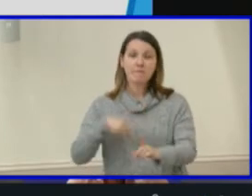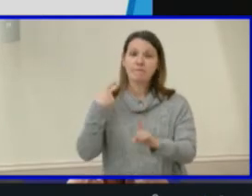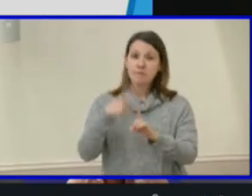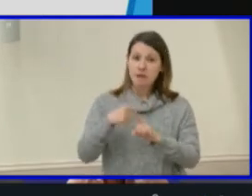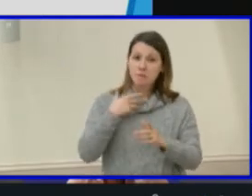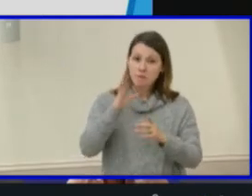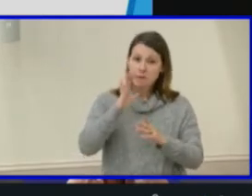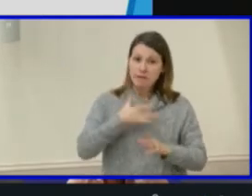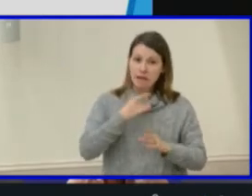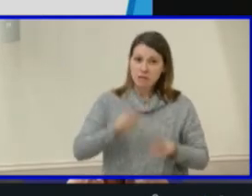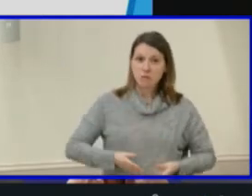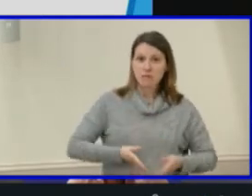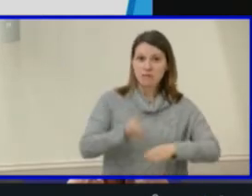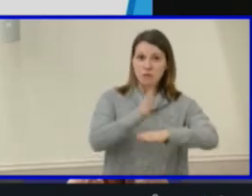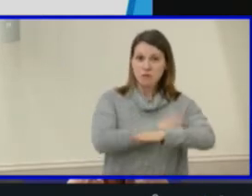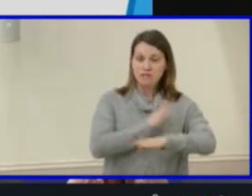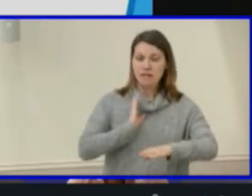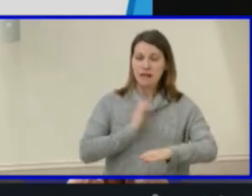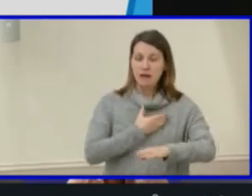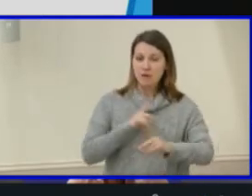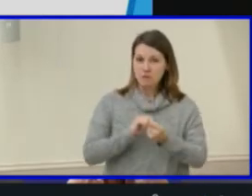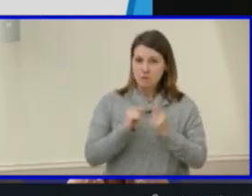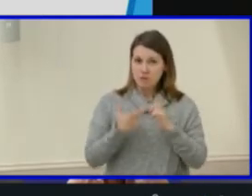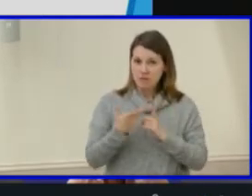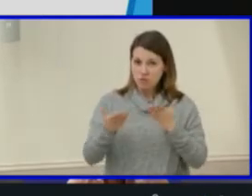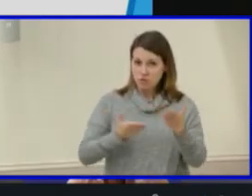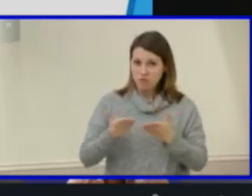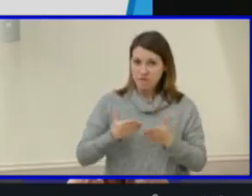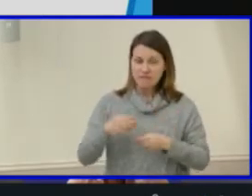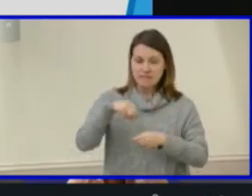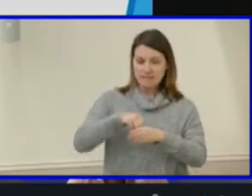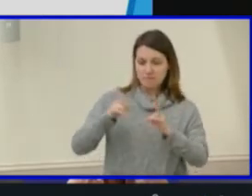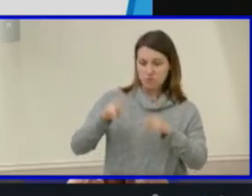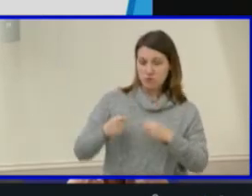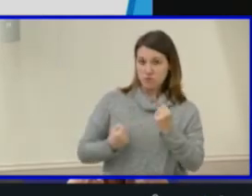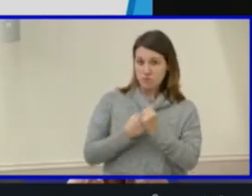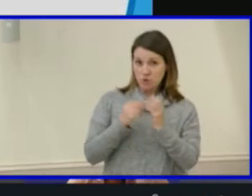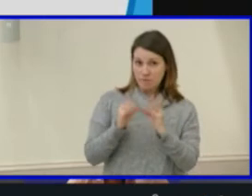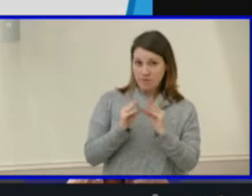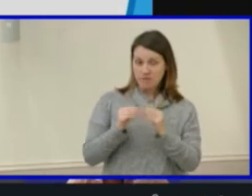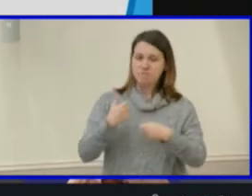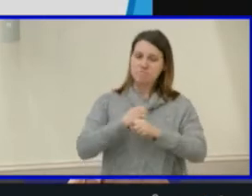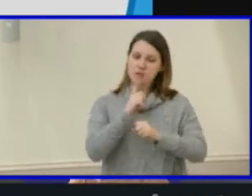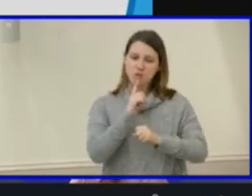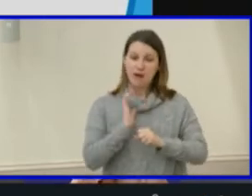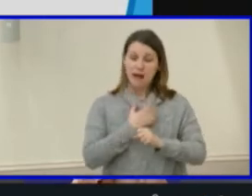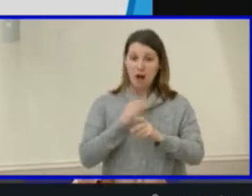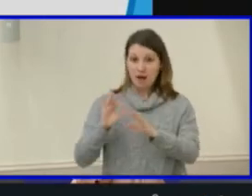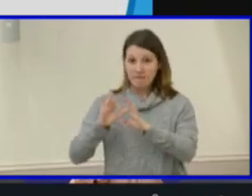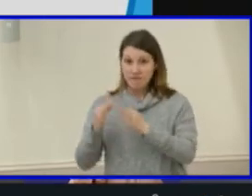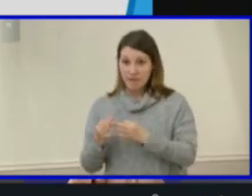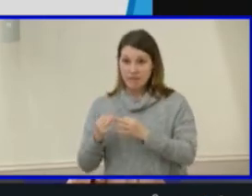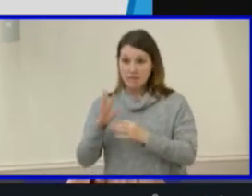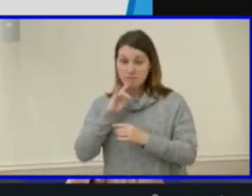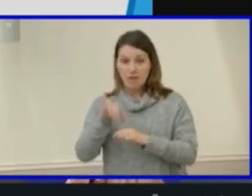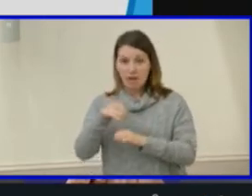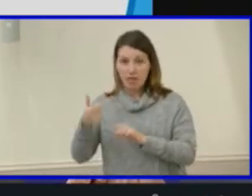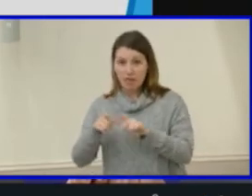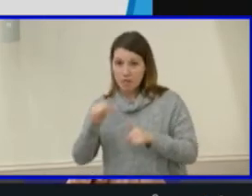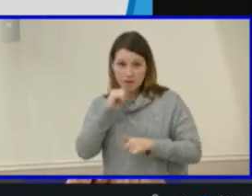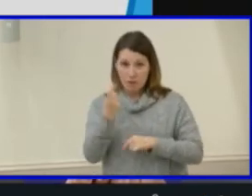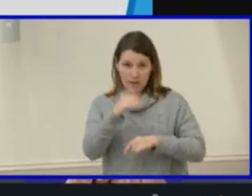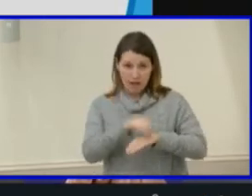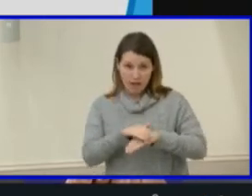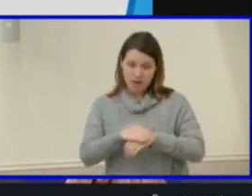to increase our translation services and in-person support meetings to ensure that our multilingual families have access to and awareness